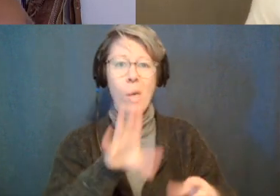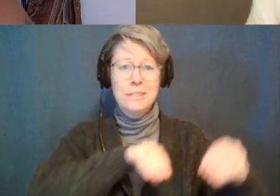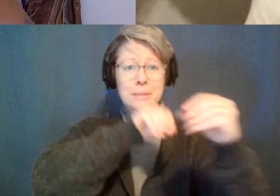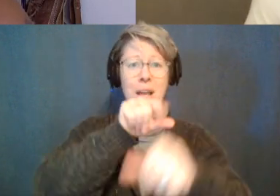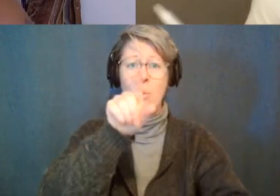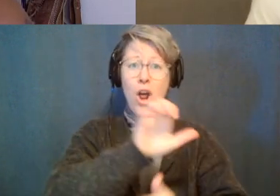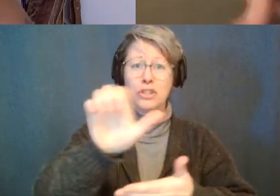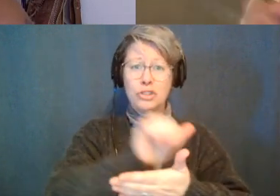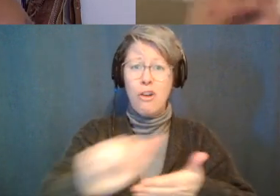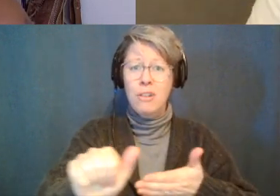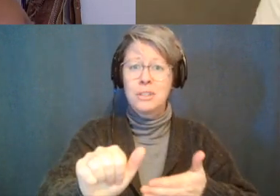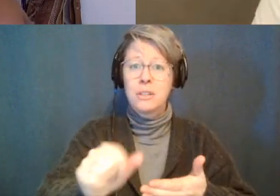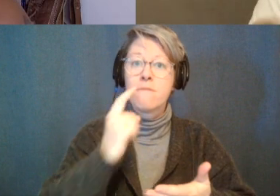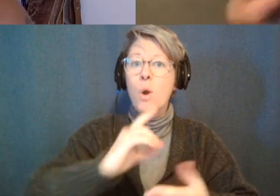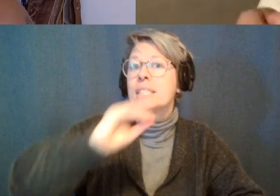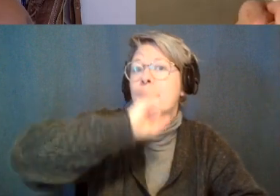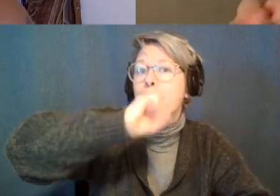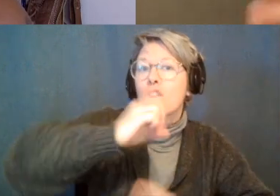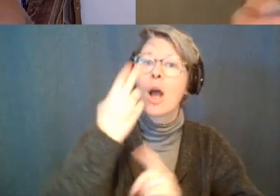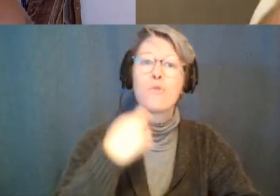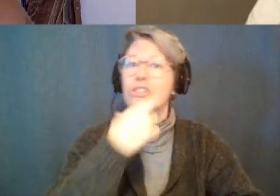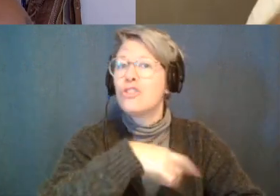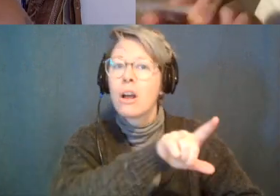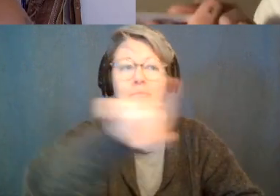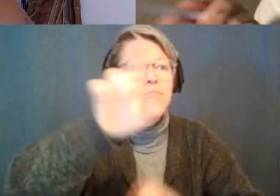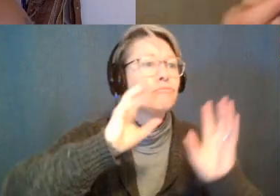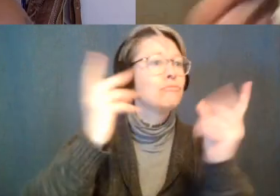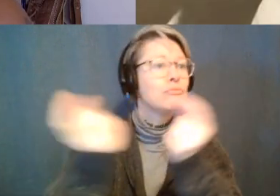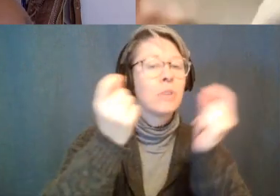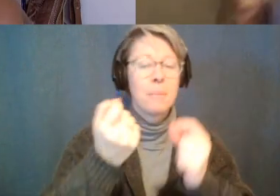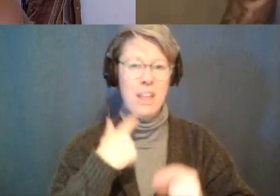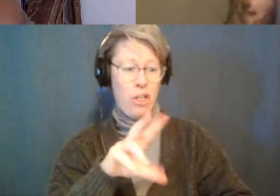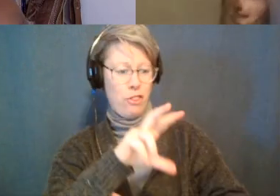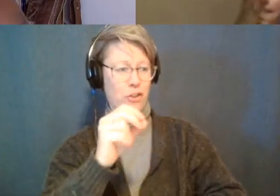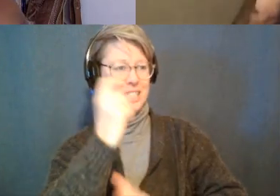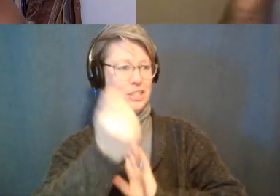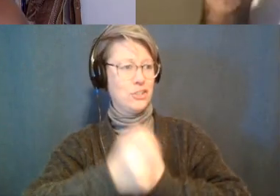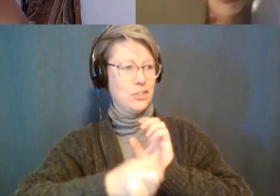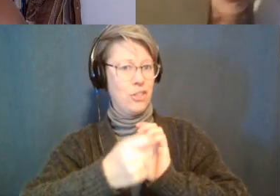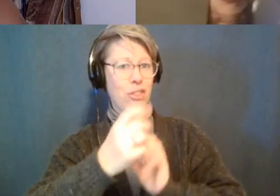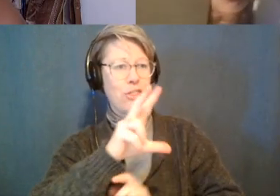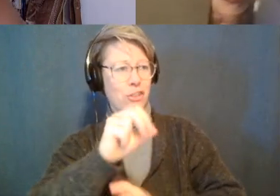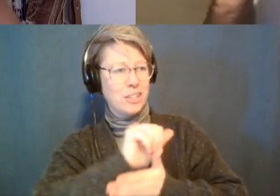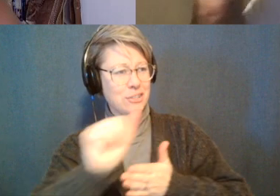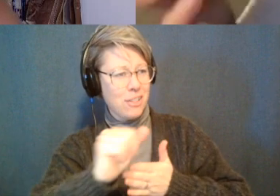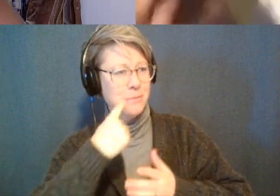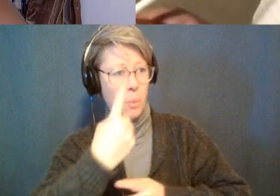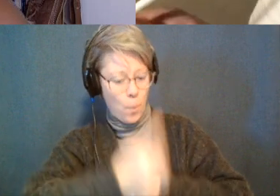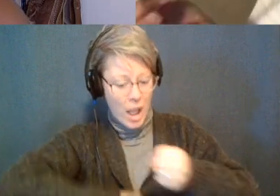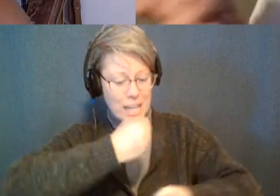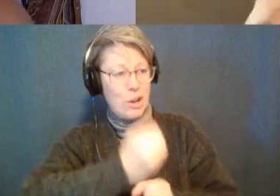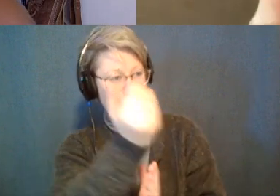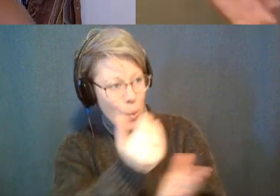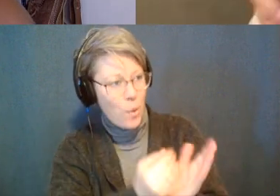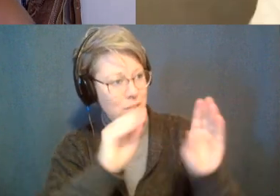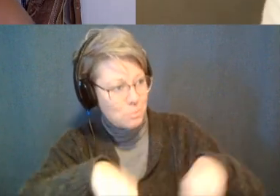on drinks and dinner but you won't spend thirty dollars on something that you can have the entire year and then you want to yell at me and my assistant because we're not giving you